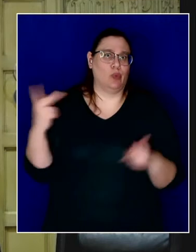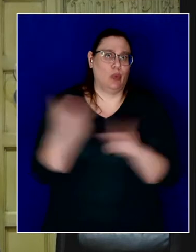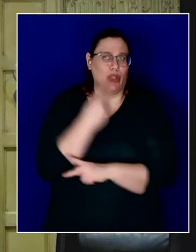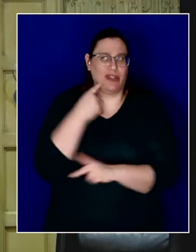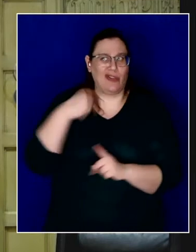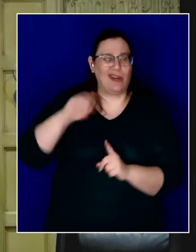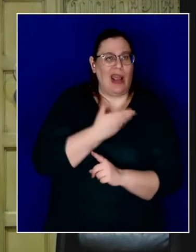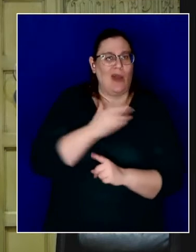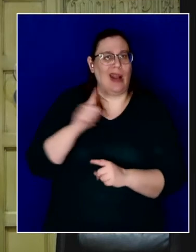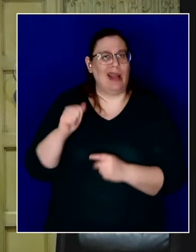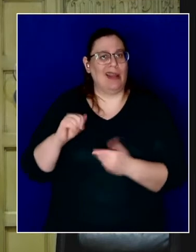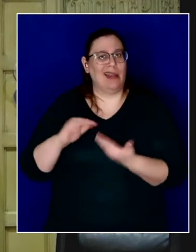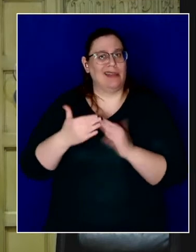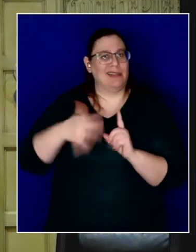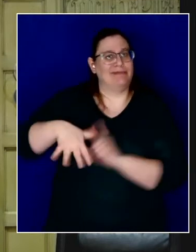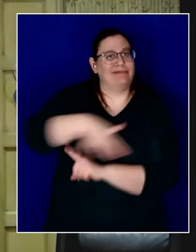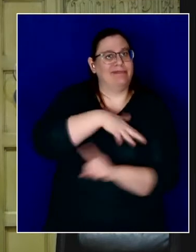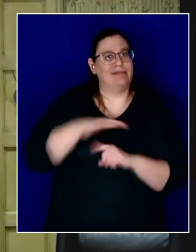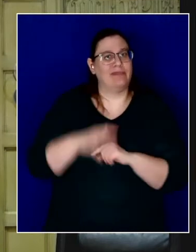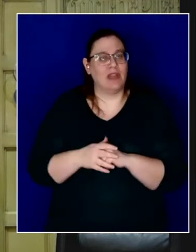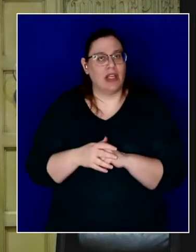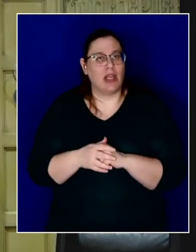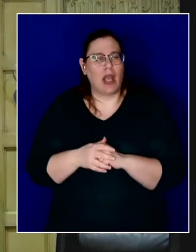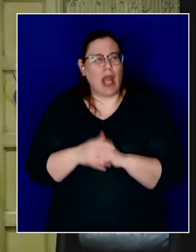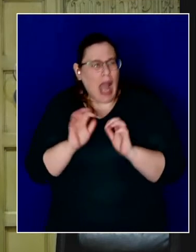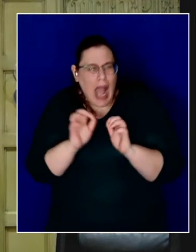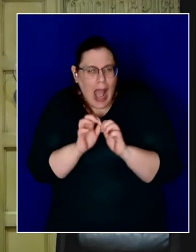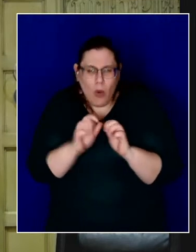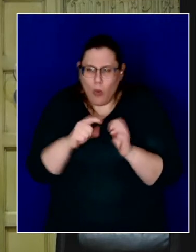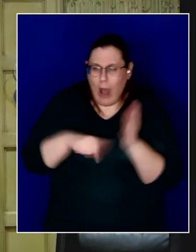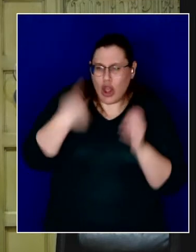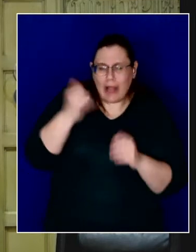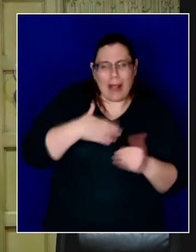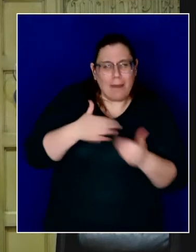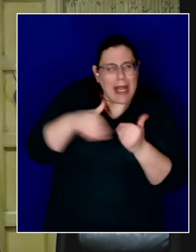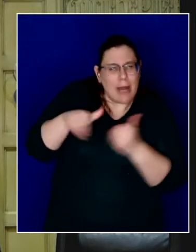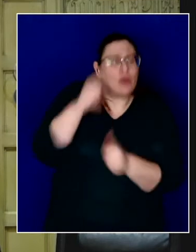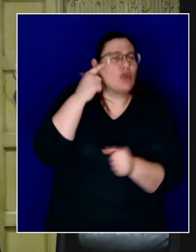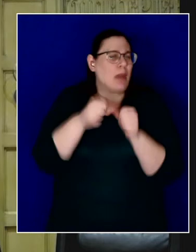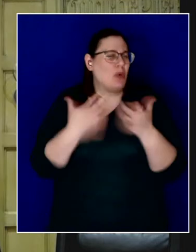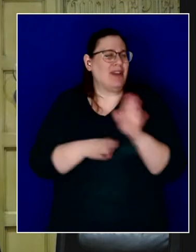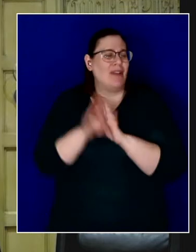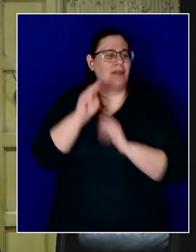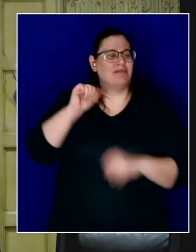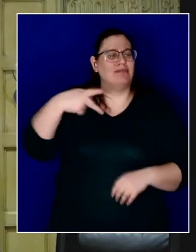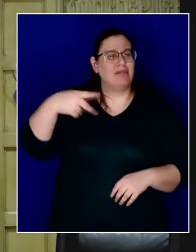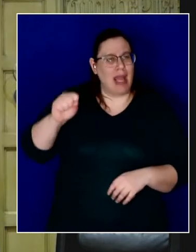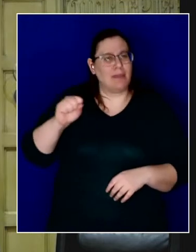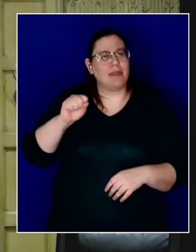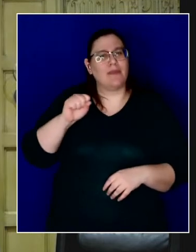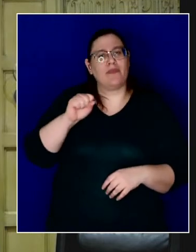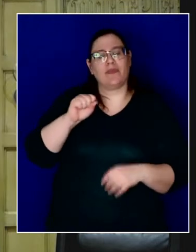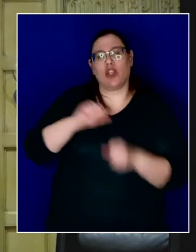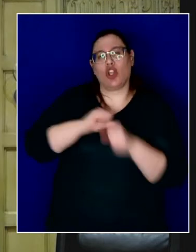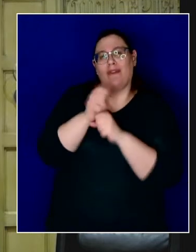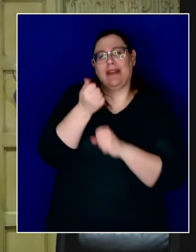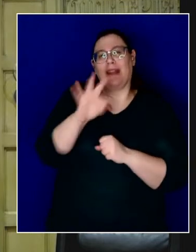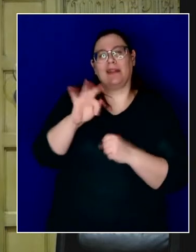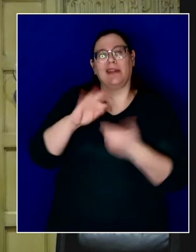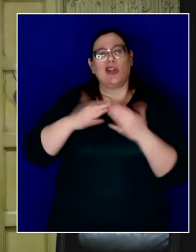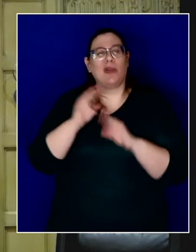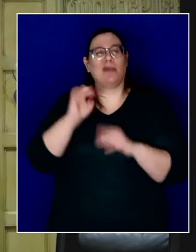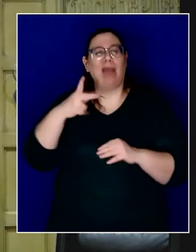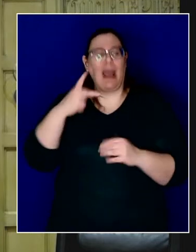that anyone can see the level of infection in your neighborhood with the new maps that we've developed, the COVID-19 Community Map,